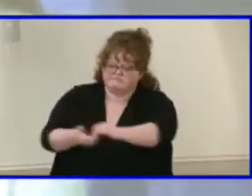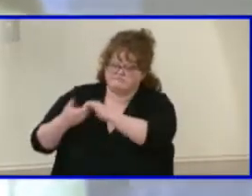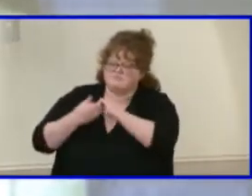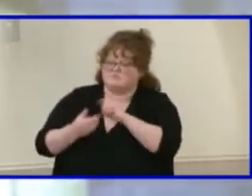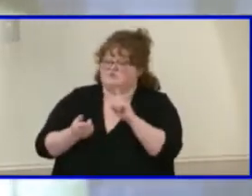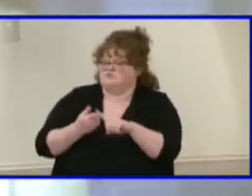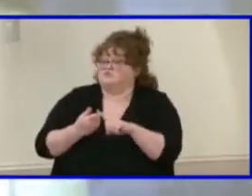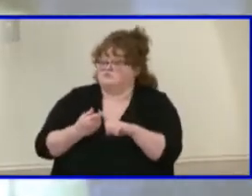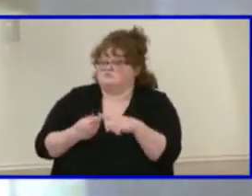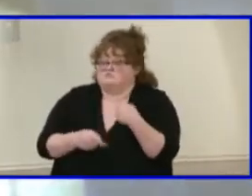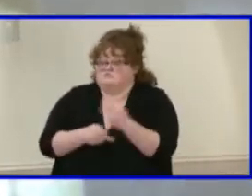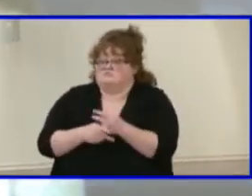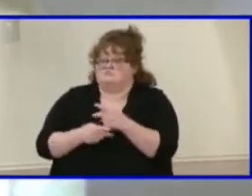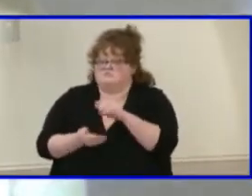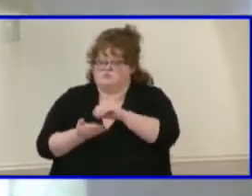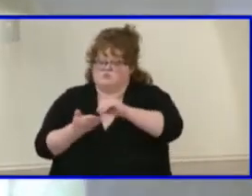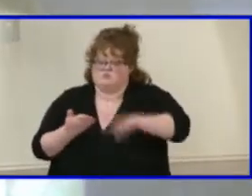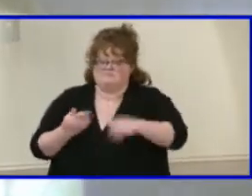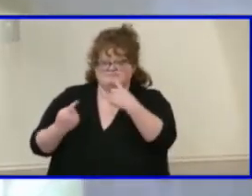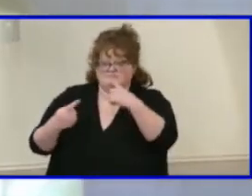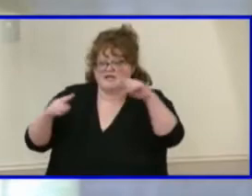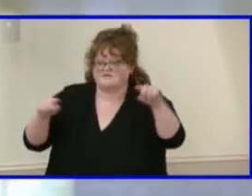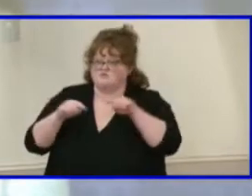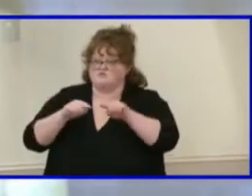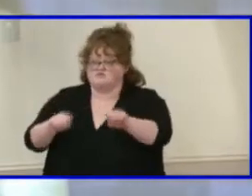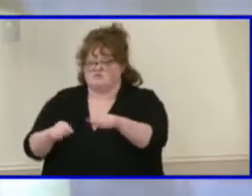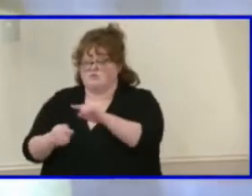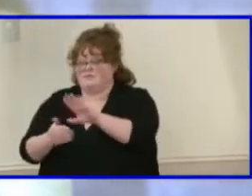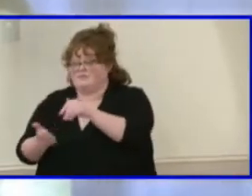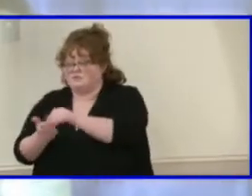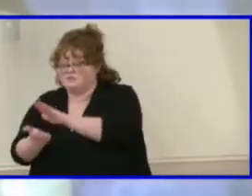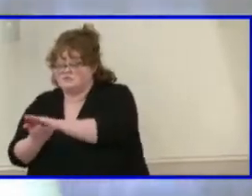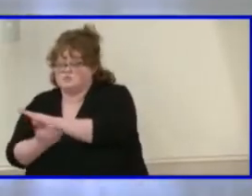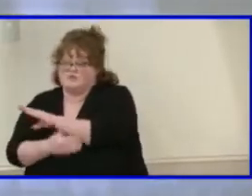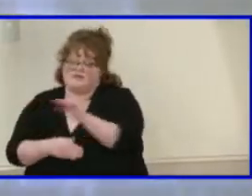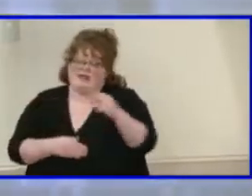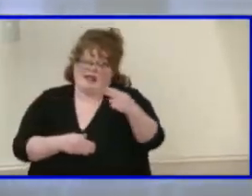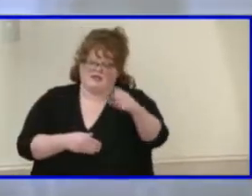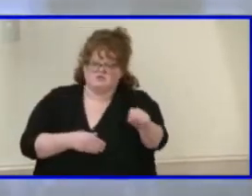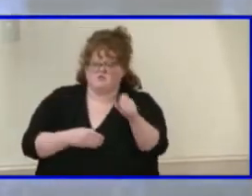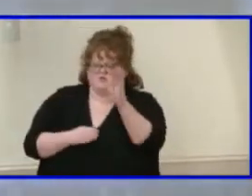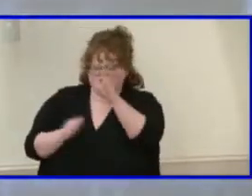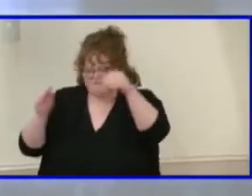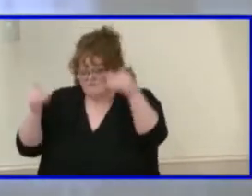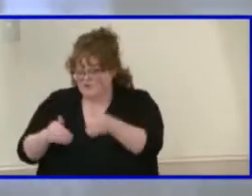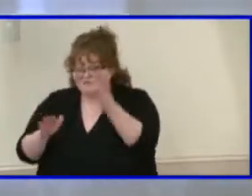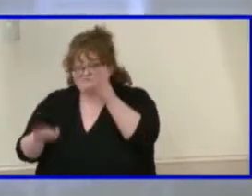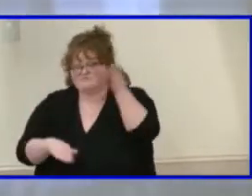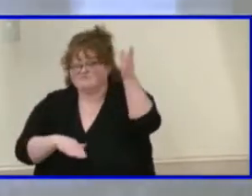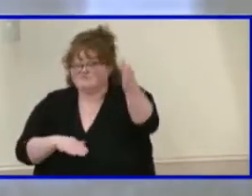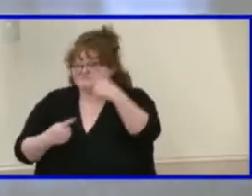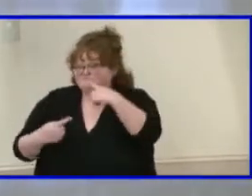successful secondary school experience while focusing on and preparing for their life-ready destination.